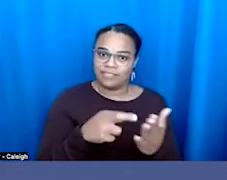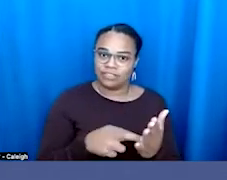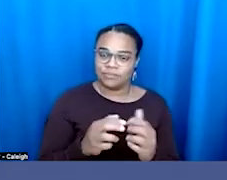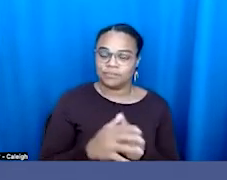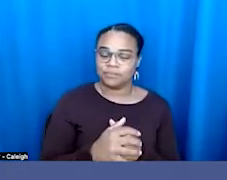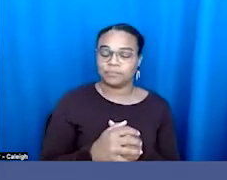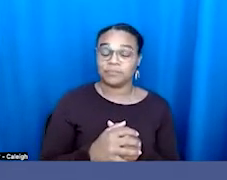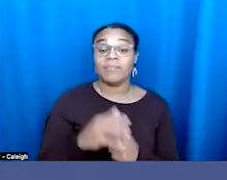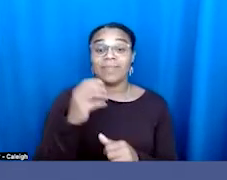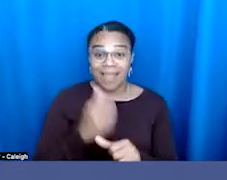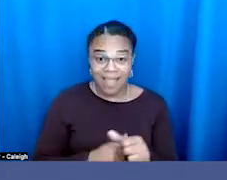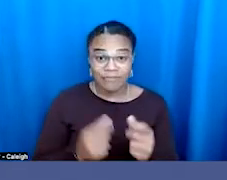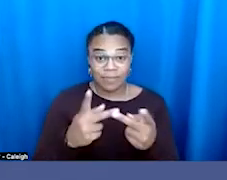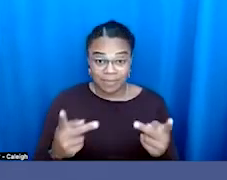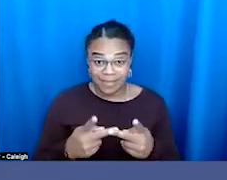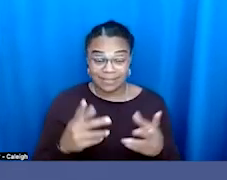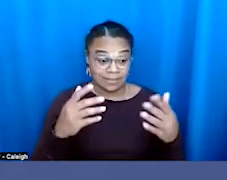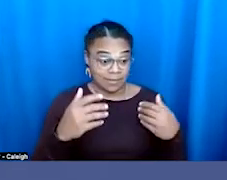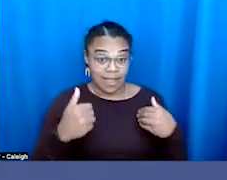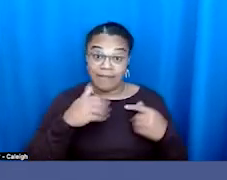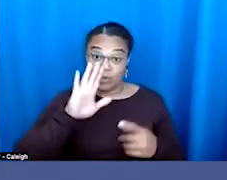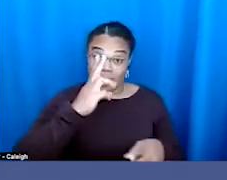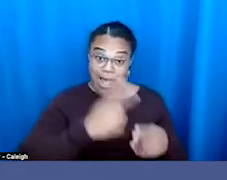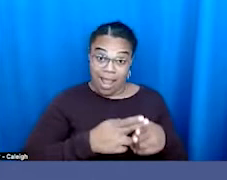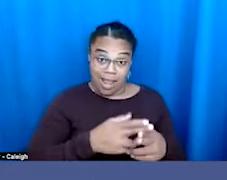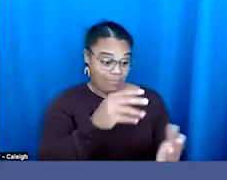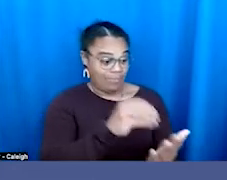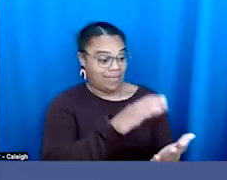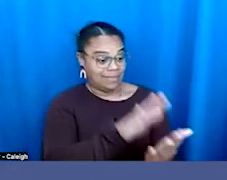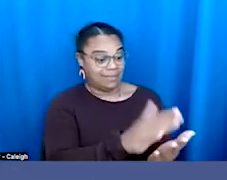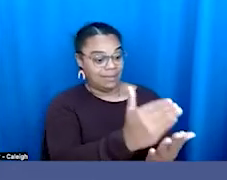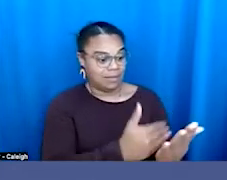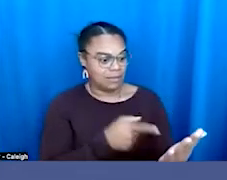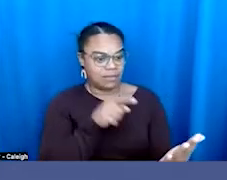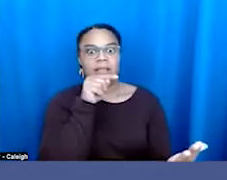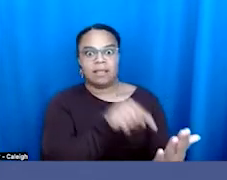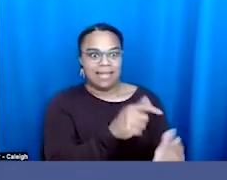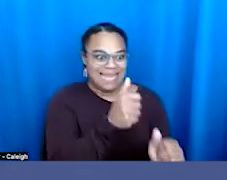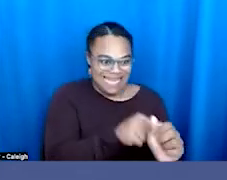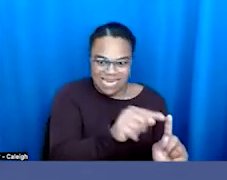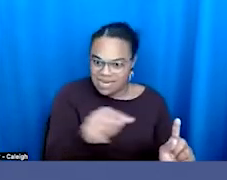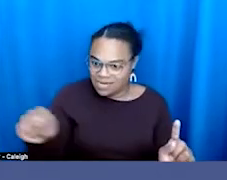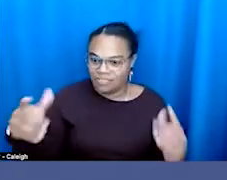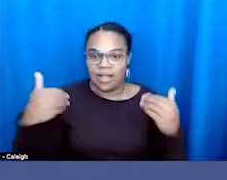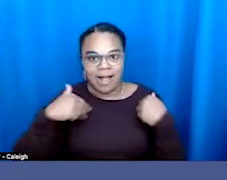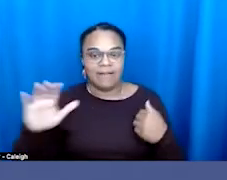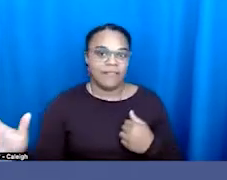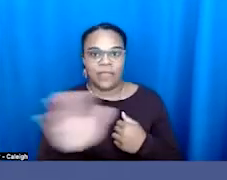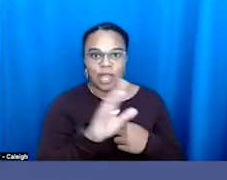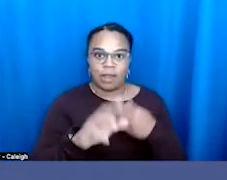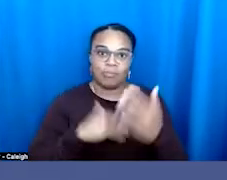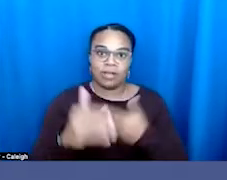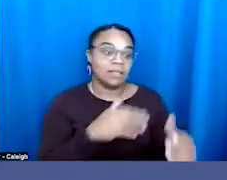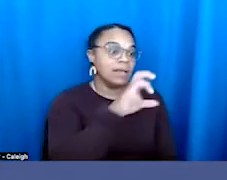where you have your name listed has its own process. It is like a maze trying to figure out how do I fix my name with social security